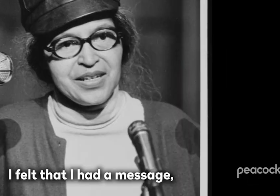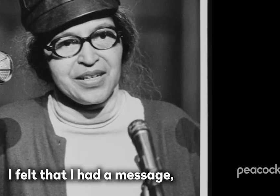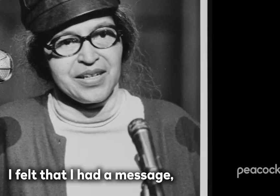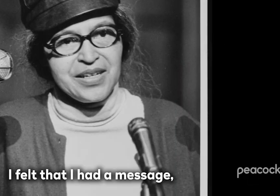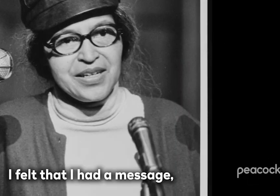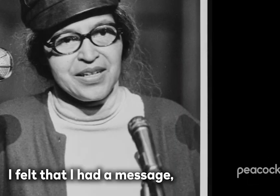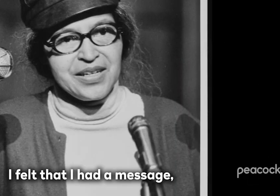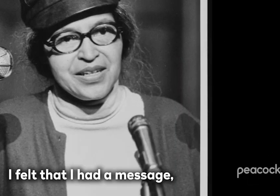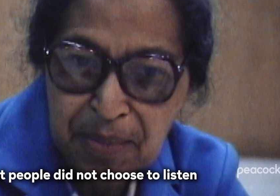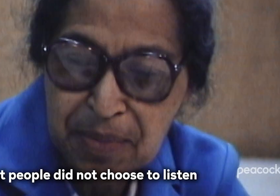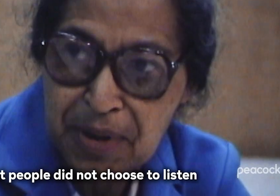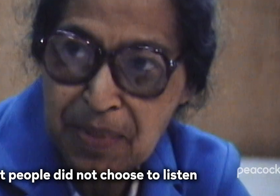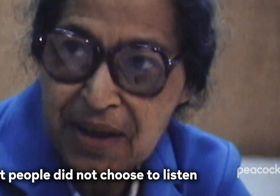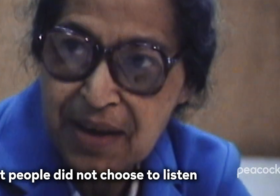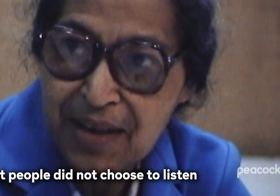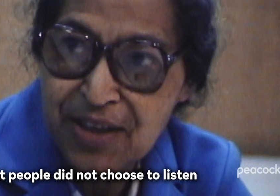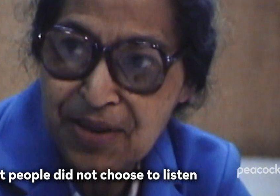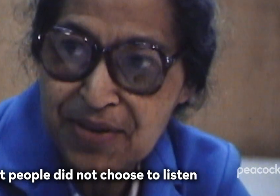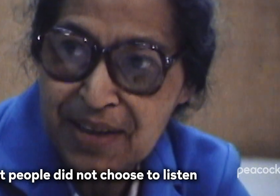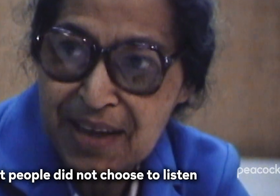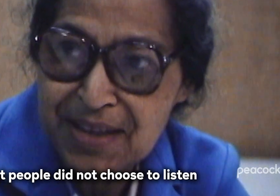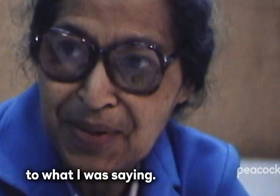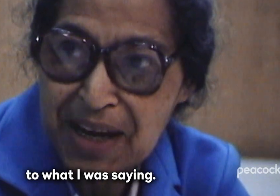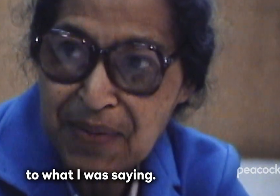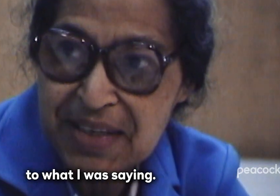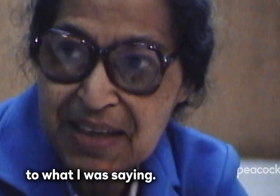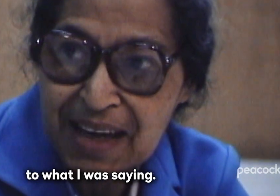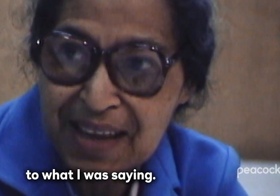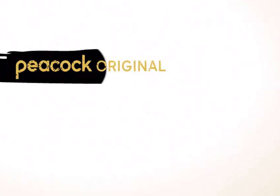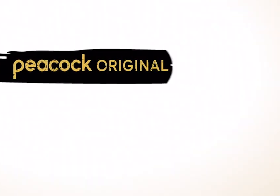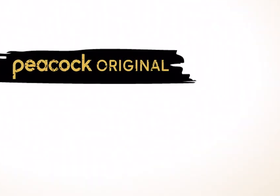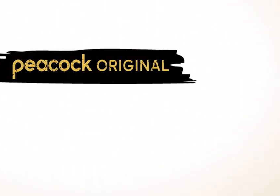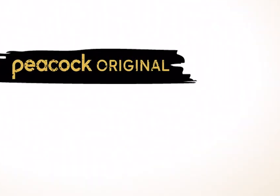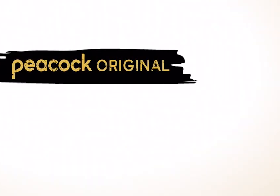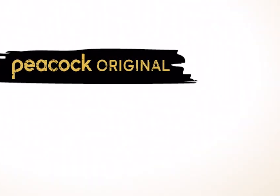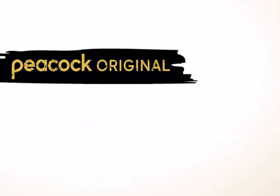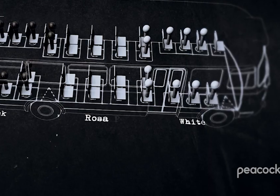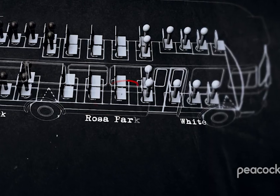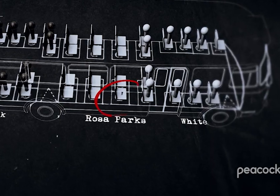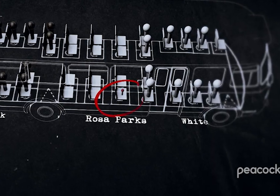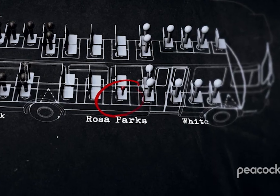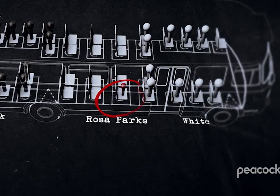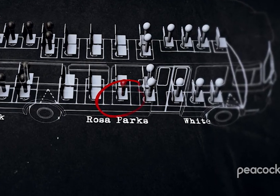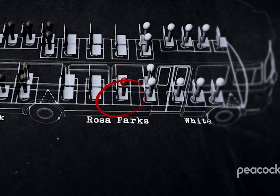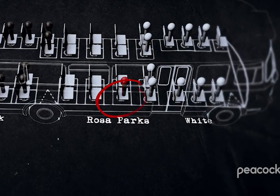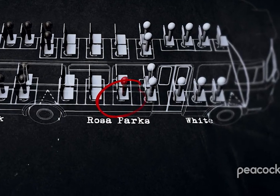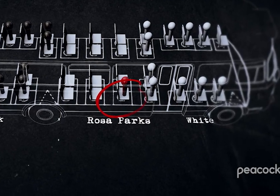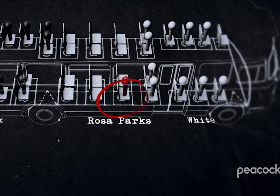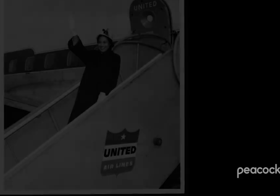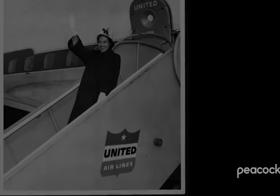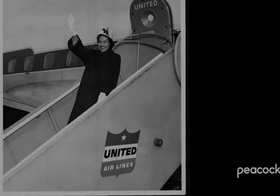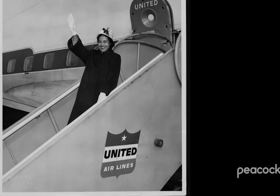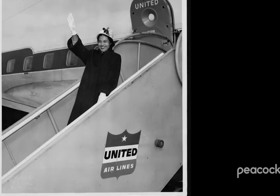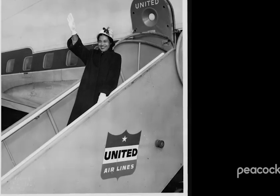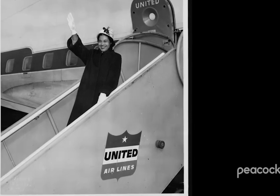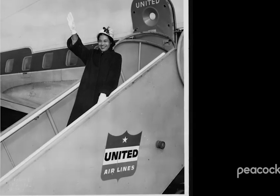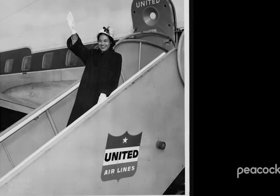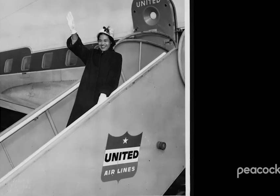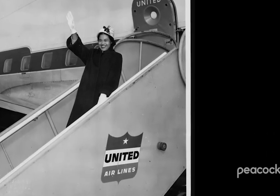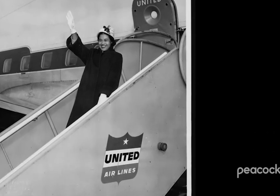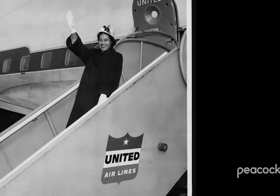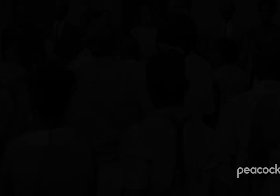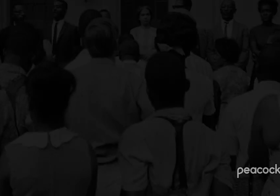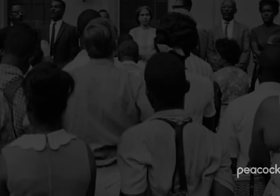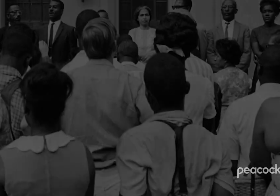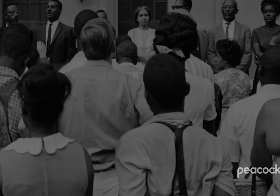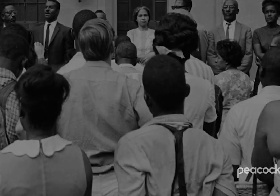I felt that I had a message, but people did not choose to listen to what I was saying. We all understand that she sat down on a bus. The narrow narrative